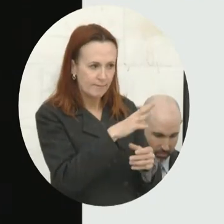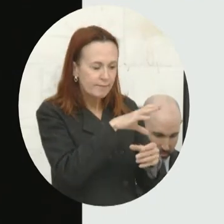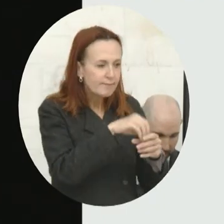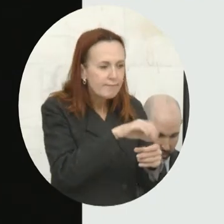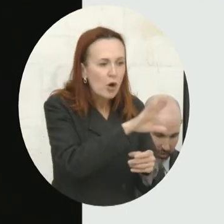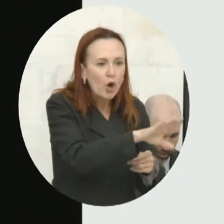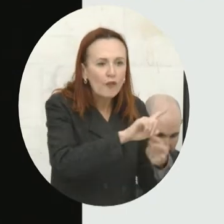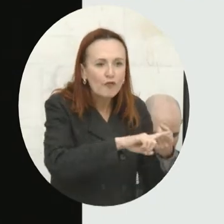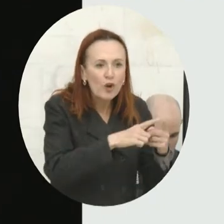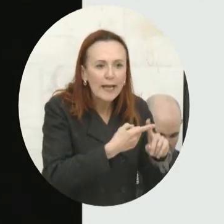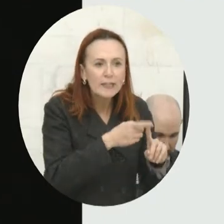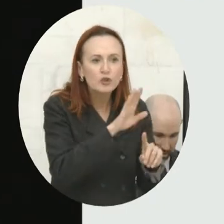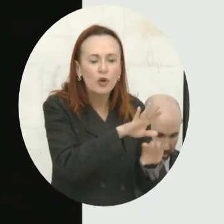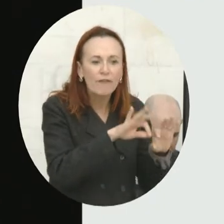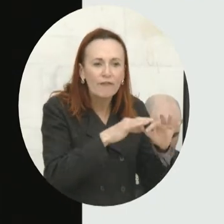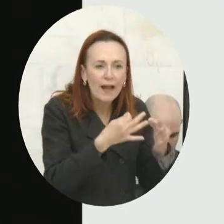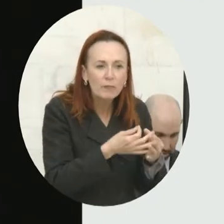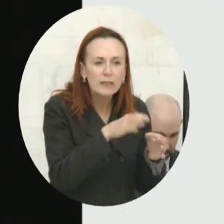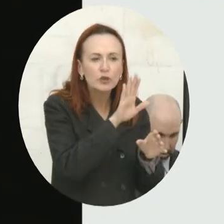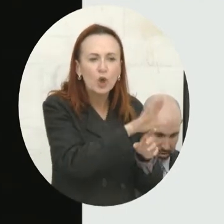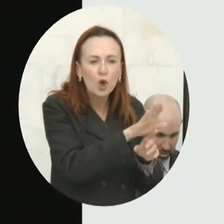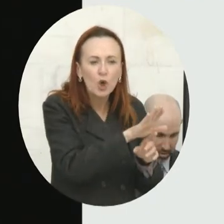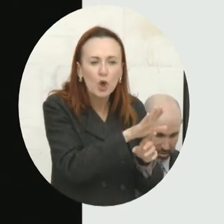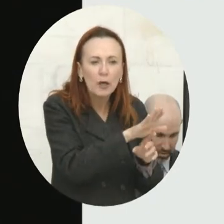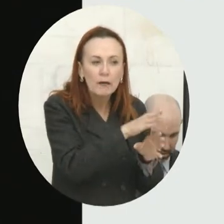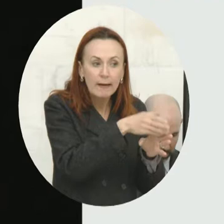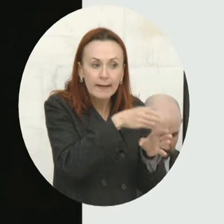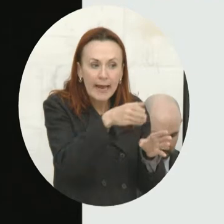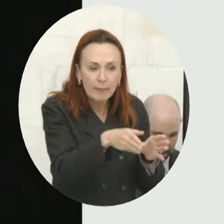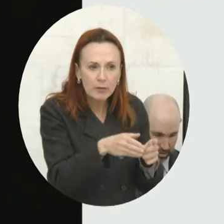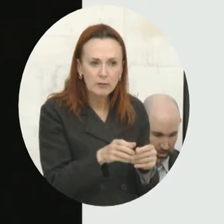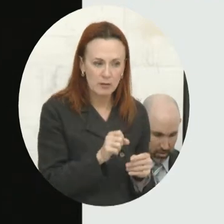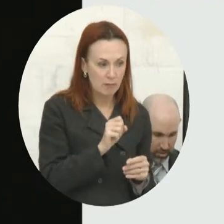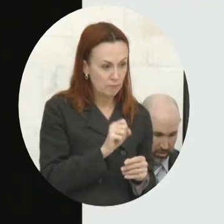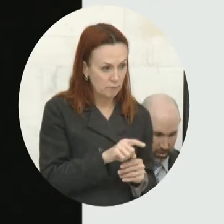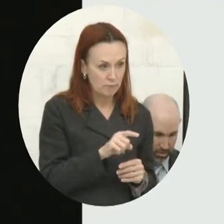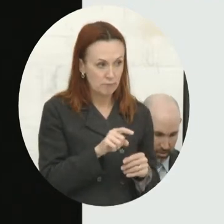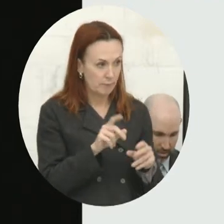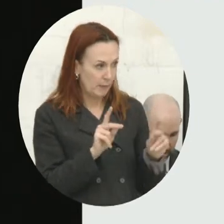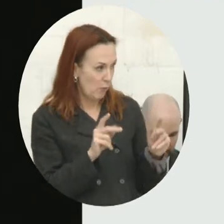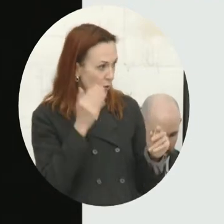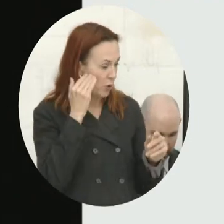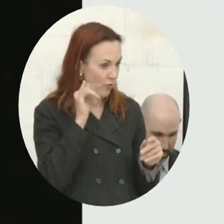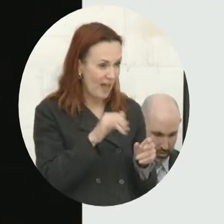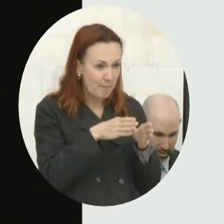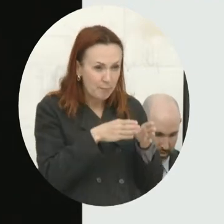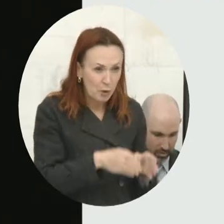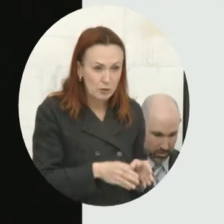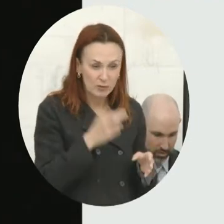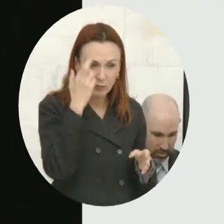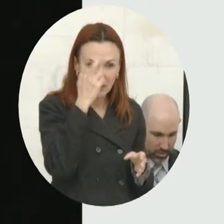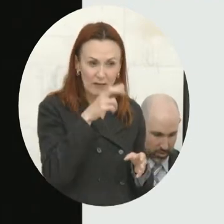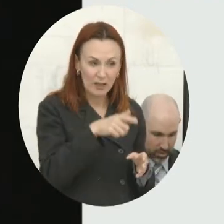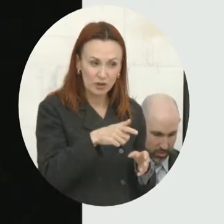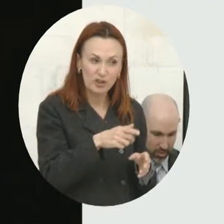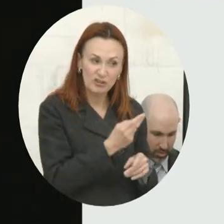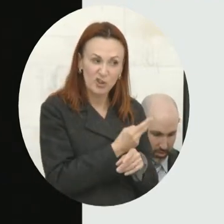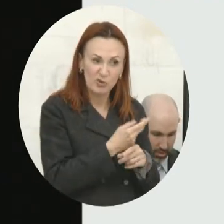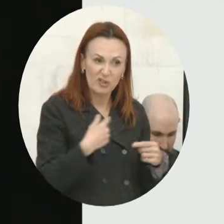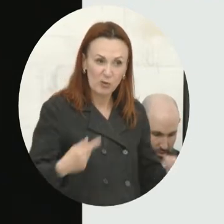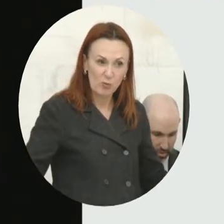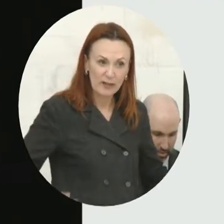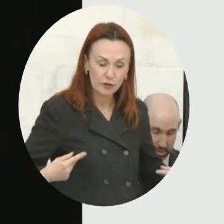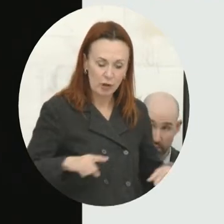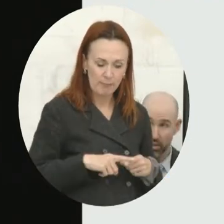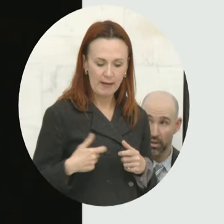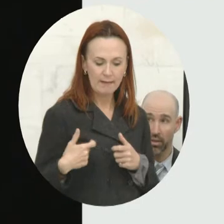friends, her families, her neighbors, and say, do you know this person? Do you care about this person? Do you realize that she's in a wheelchair that runs